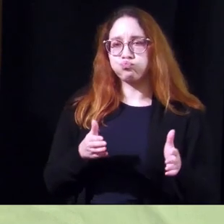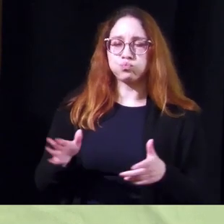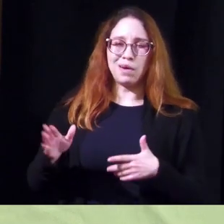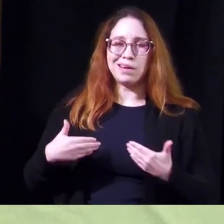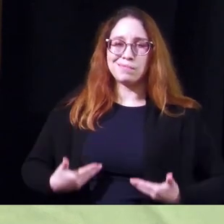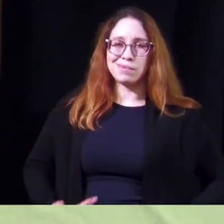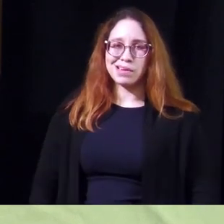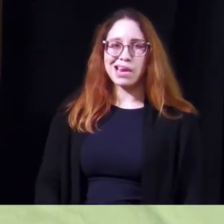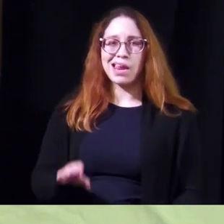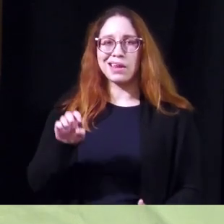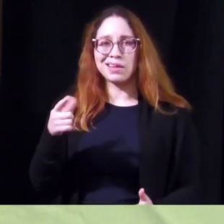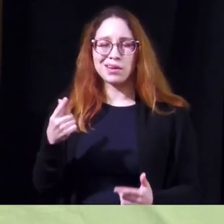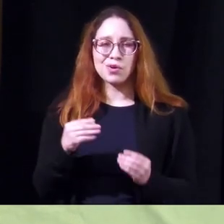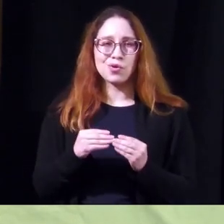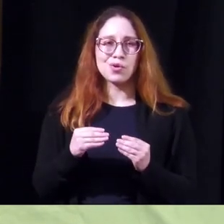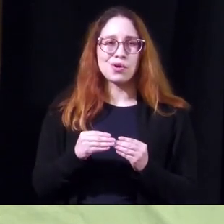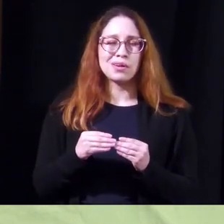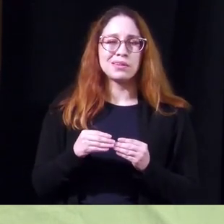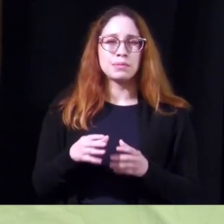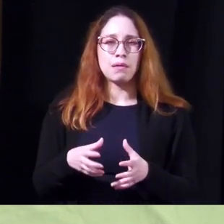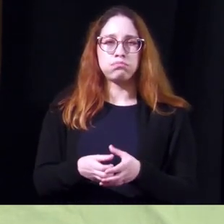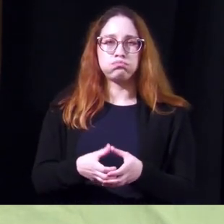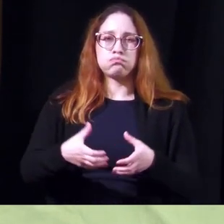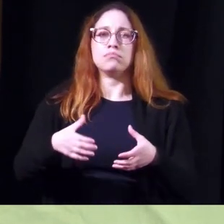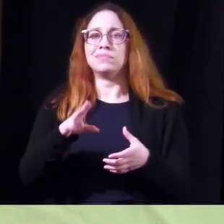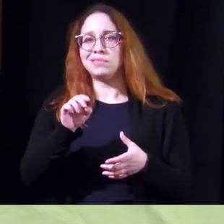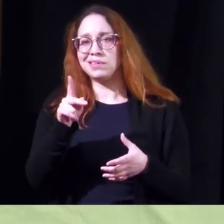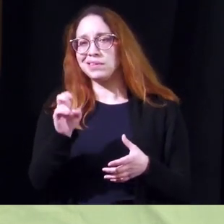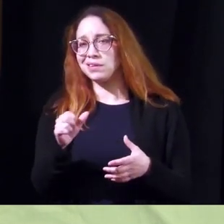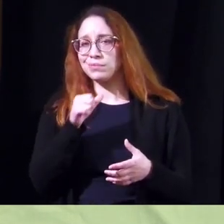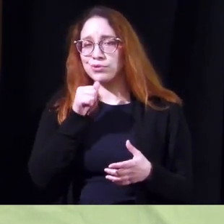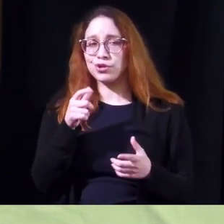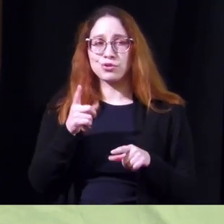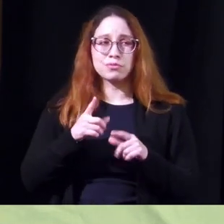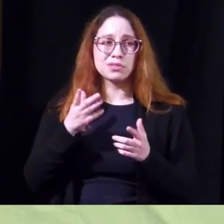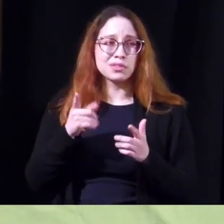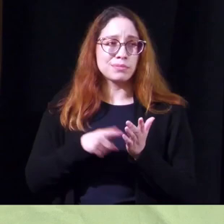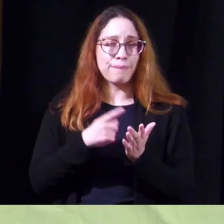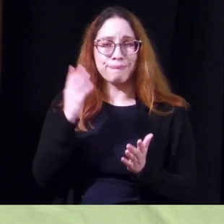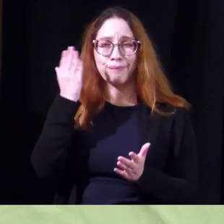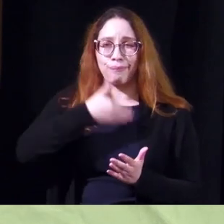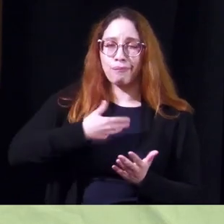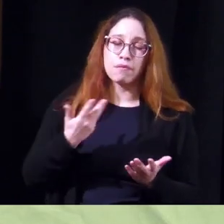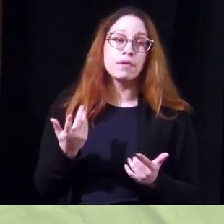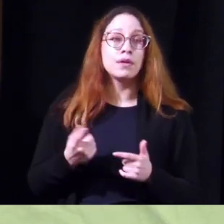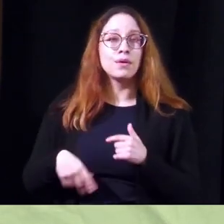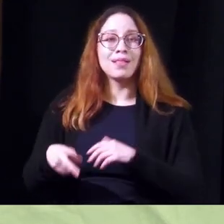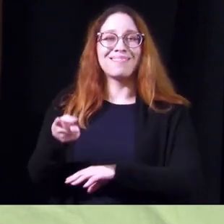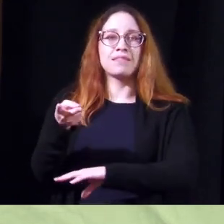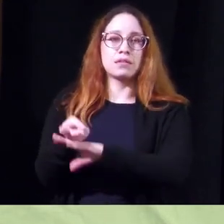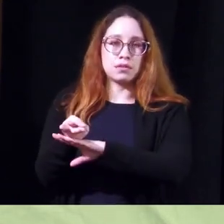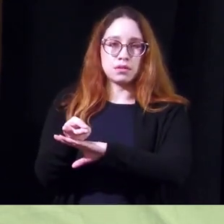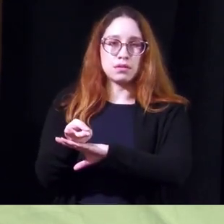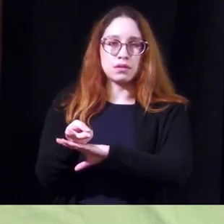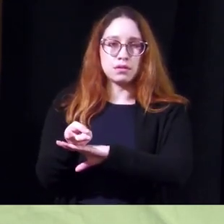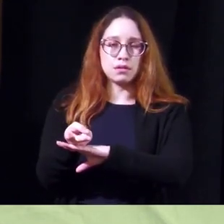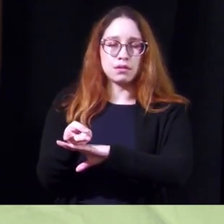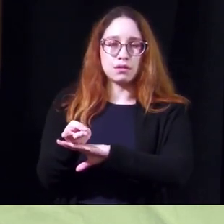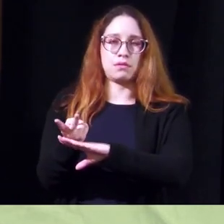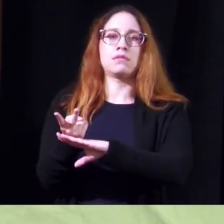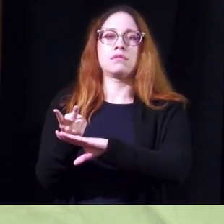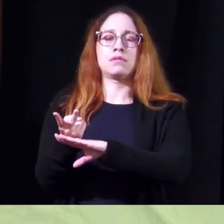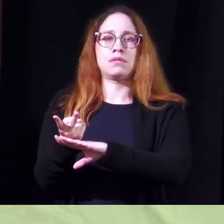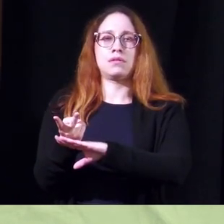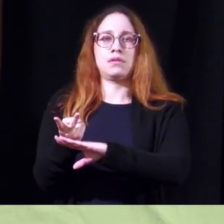that their legs get the ankles might swell and sometimes it's not even noticeable so when those patients lie down they put their legs up